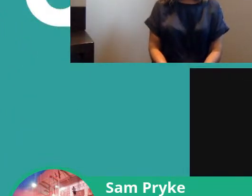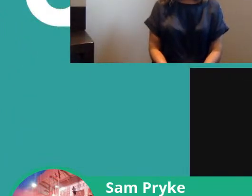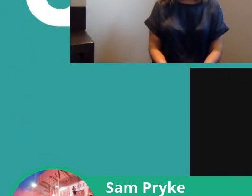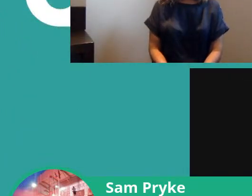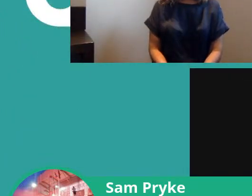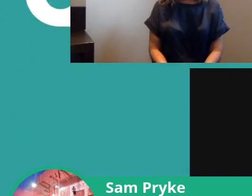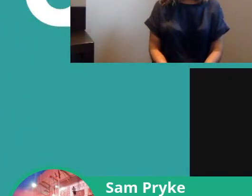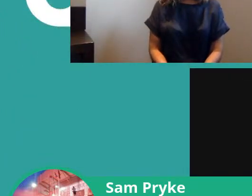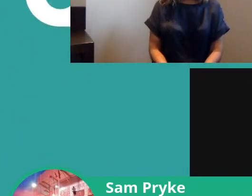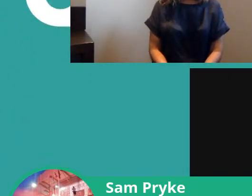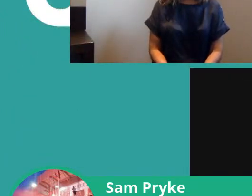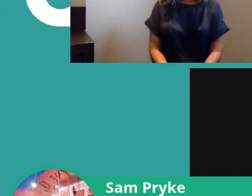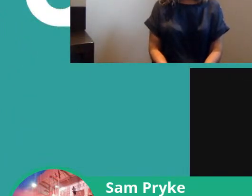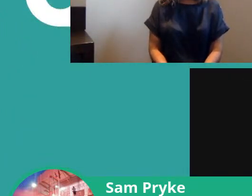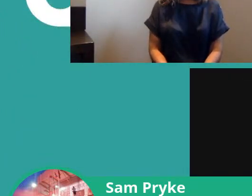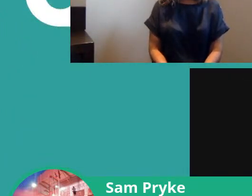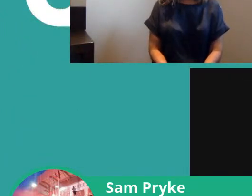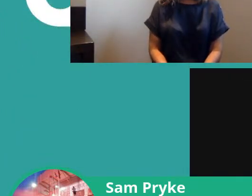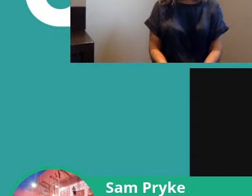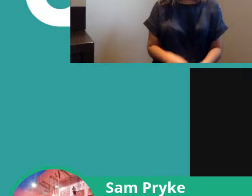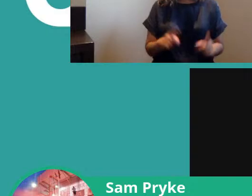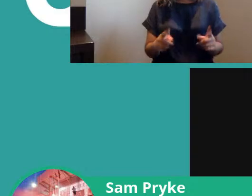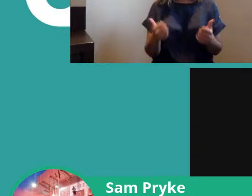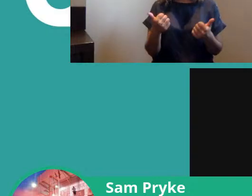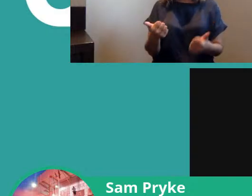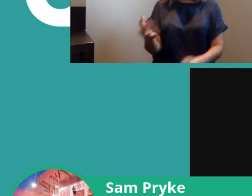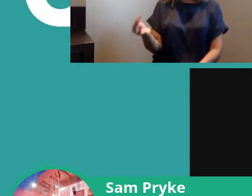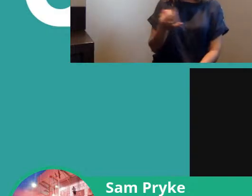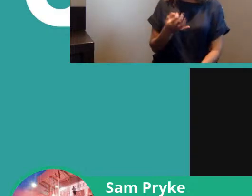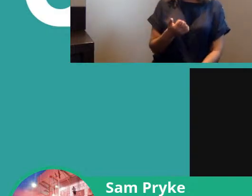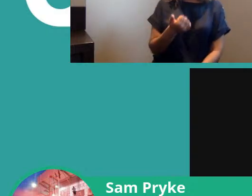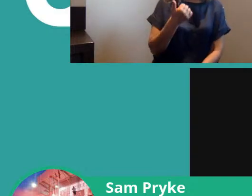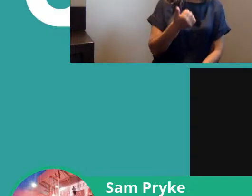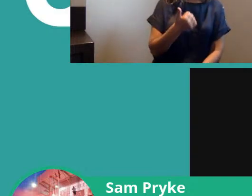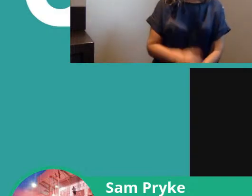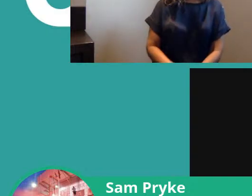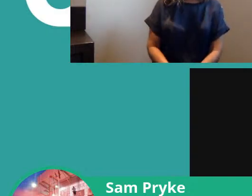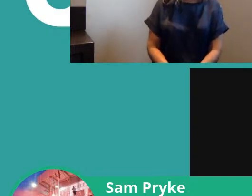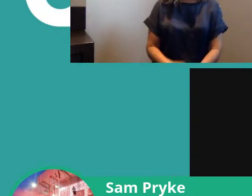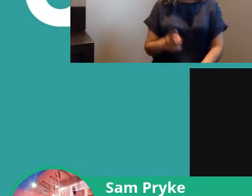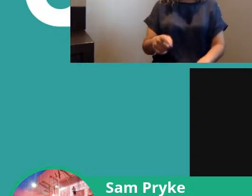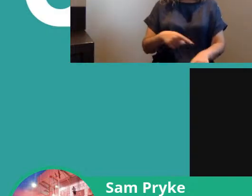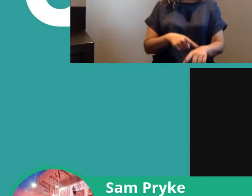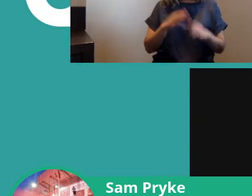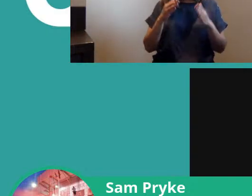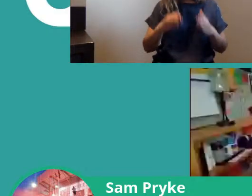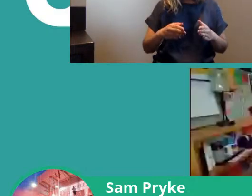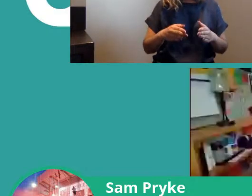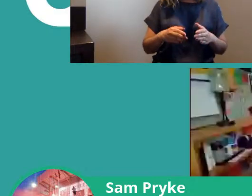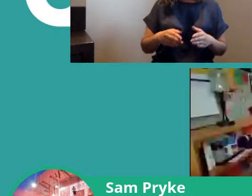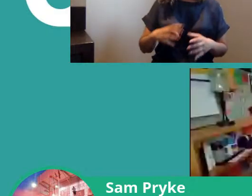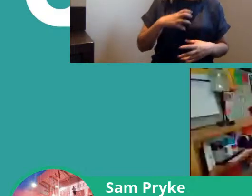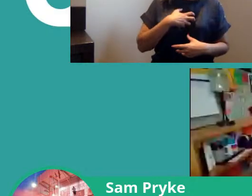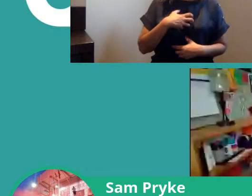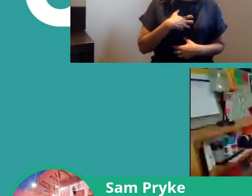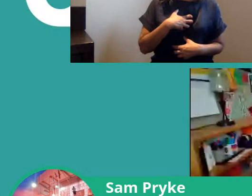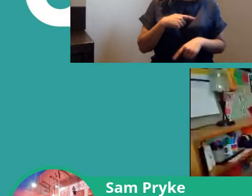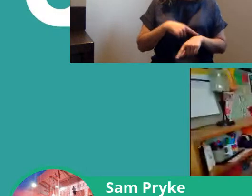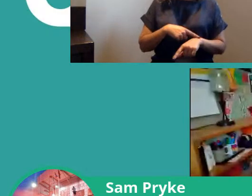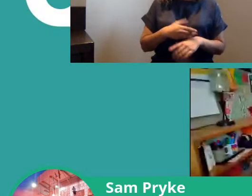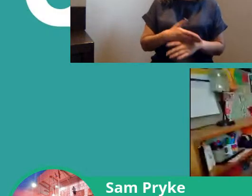Hi yeah it is a really good question um it is time consuming trade unionism is time consuming